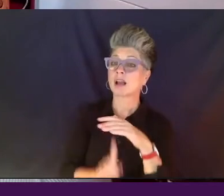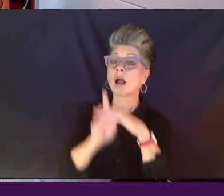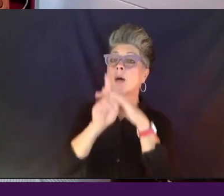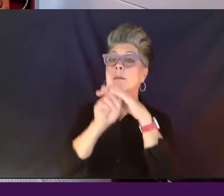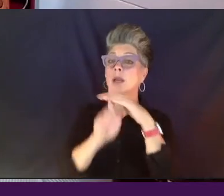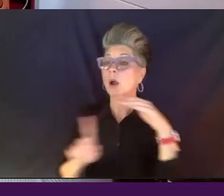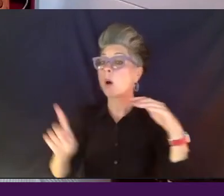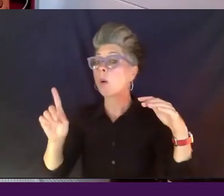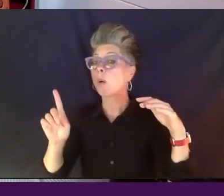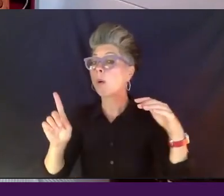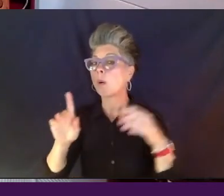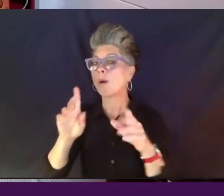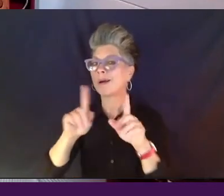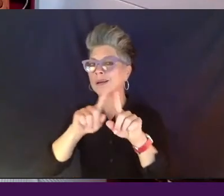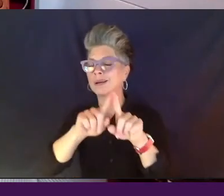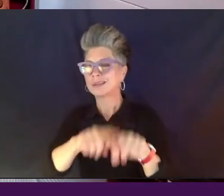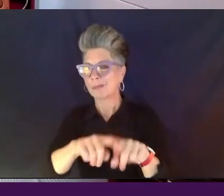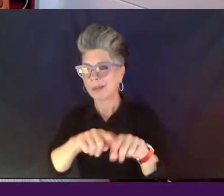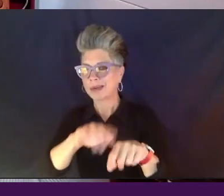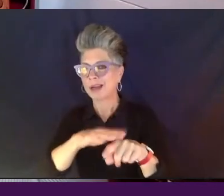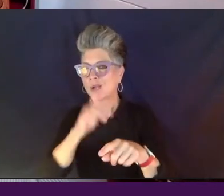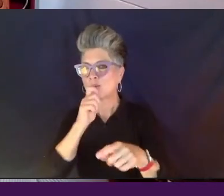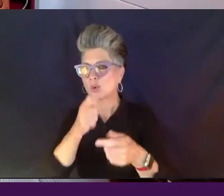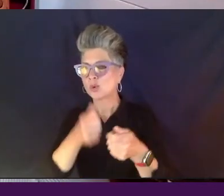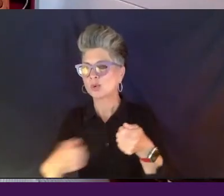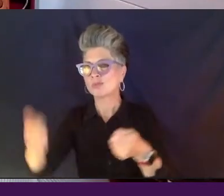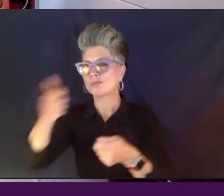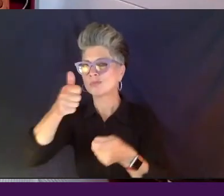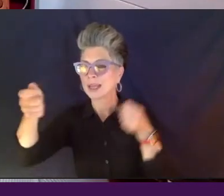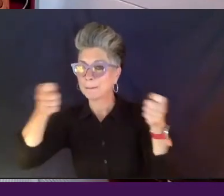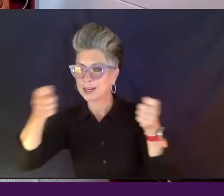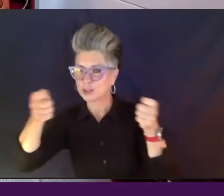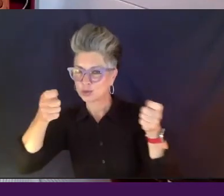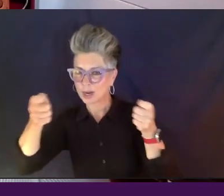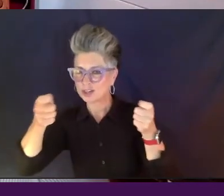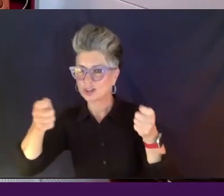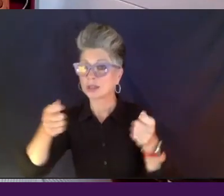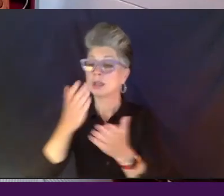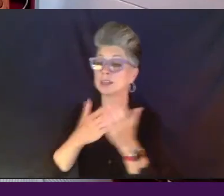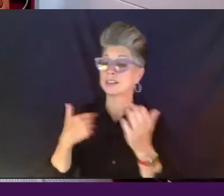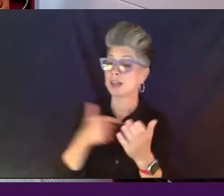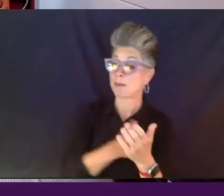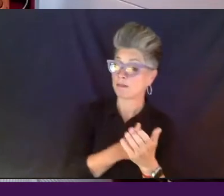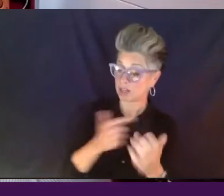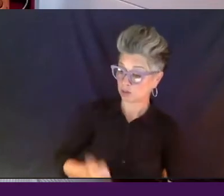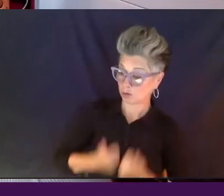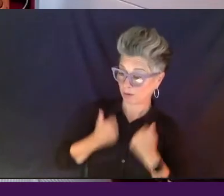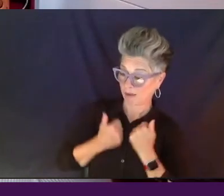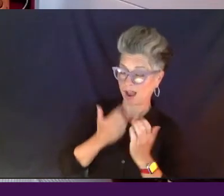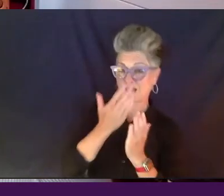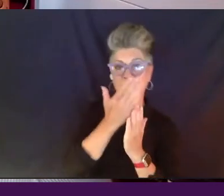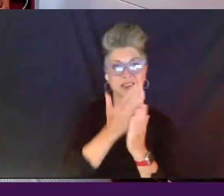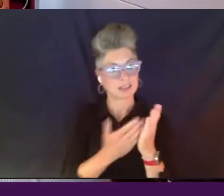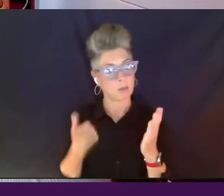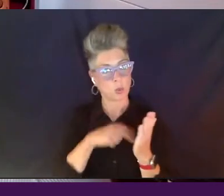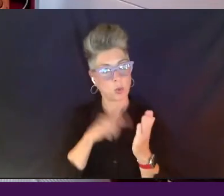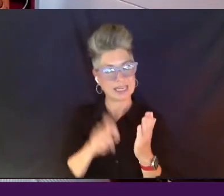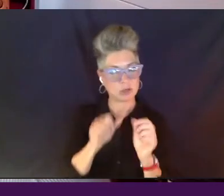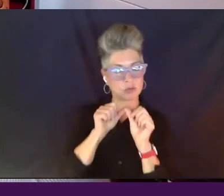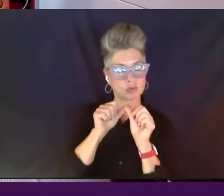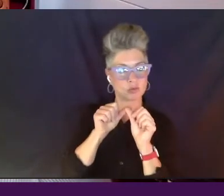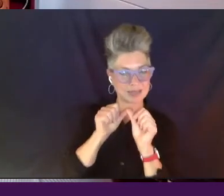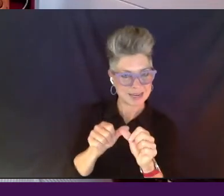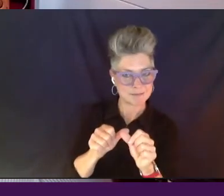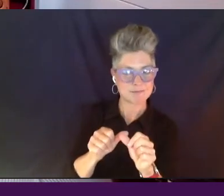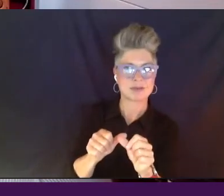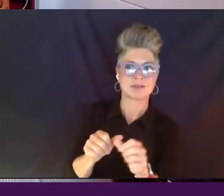I think some of us have survived and some of us continue to keep the door open. But I think one of the things that has to change is we have to change,